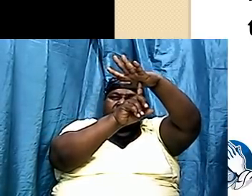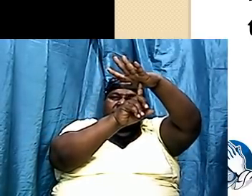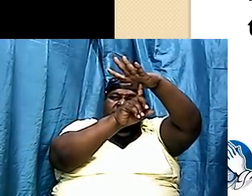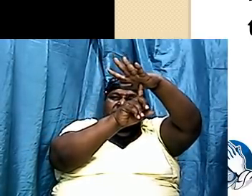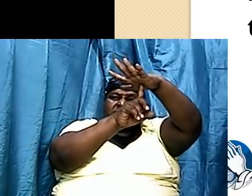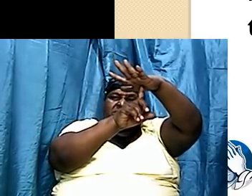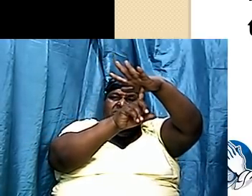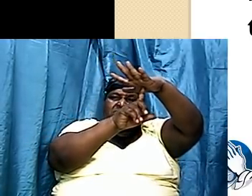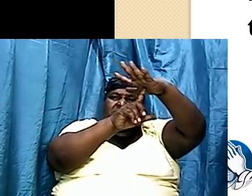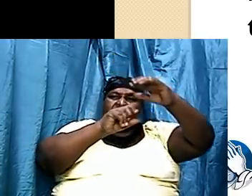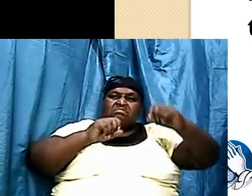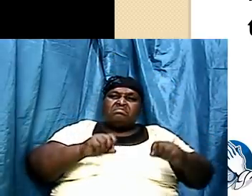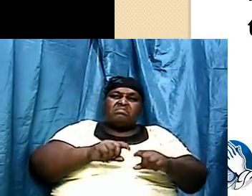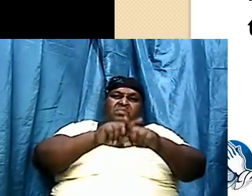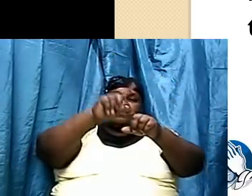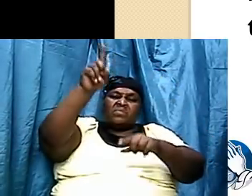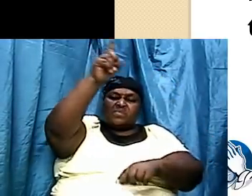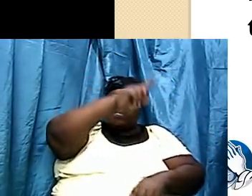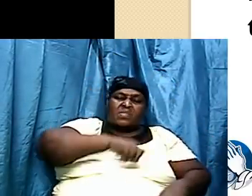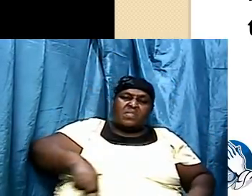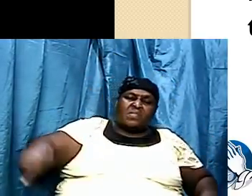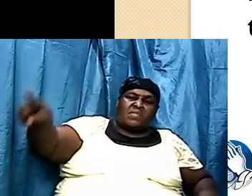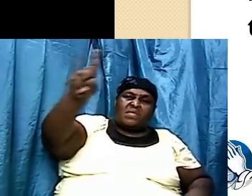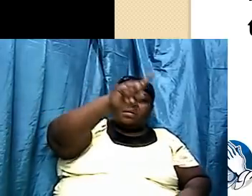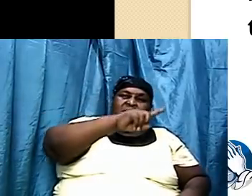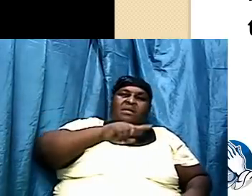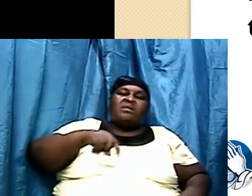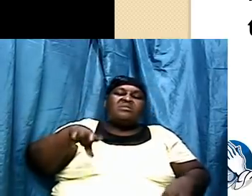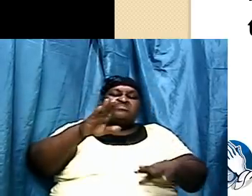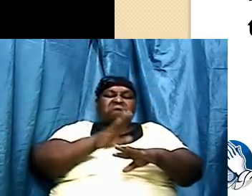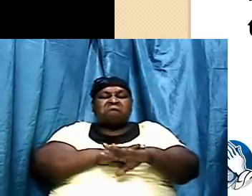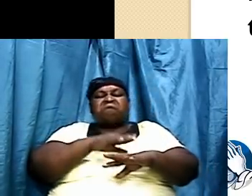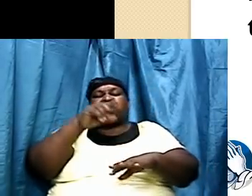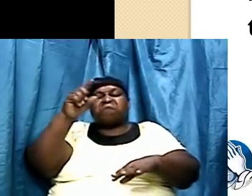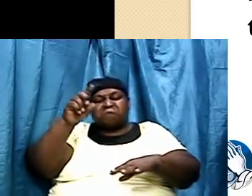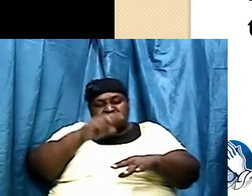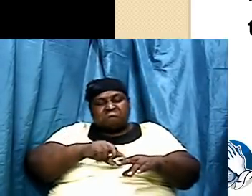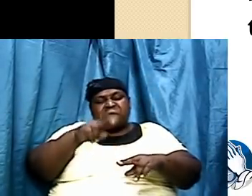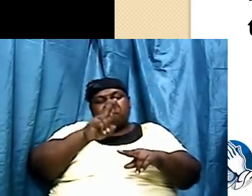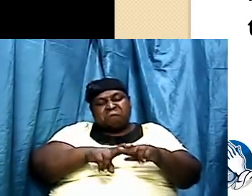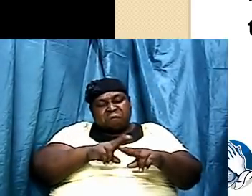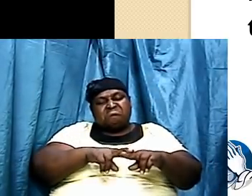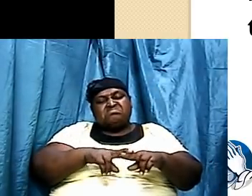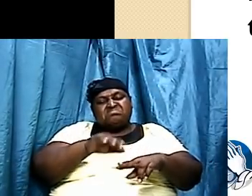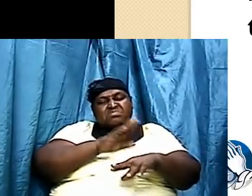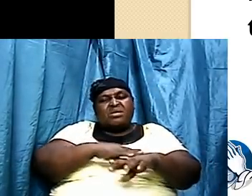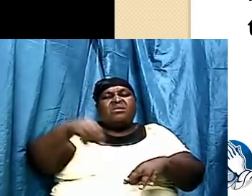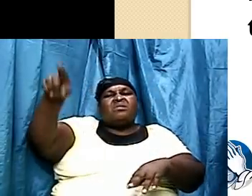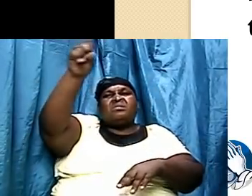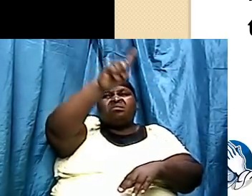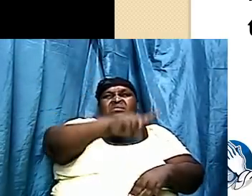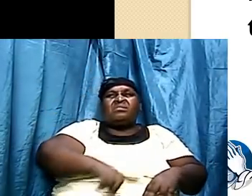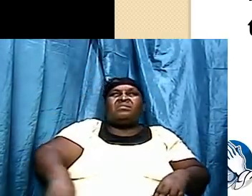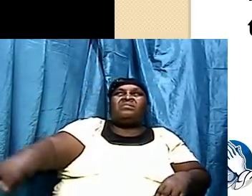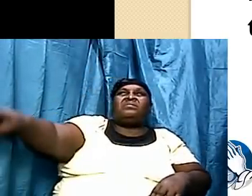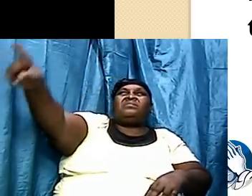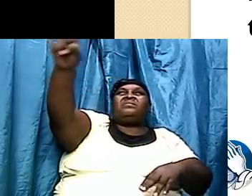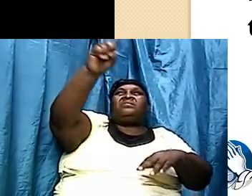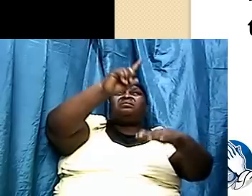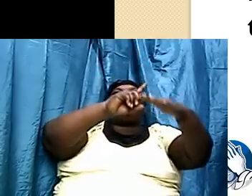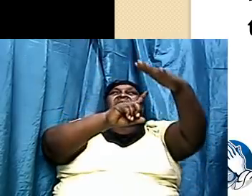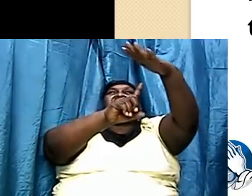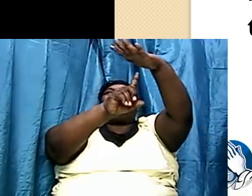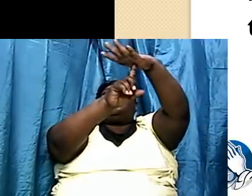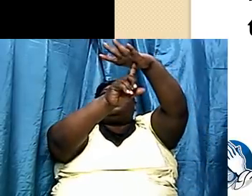shaped thing. So what we say is he that sits upon the circle, talking about the circle of the horizon. When you look at the